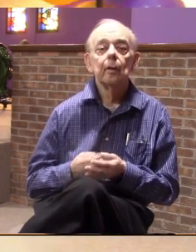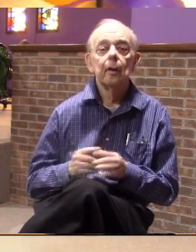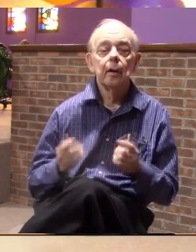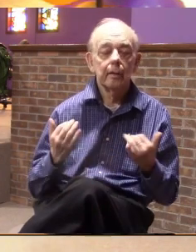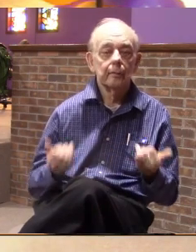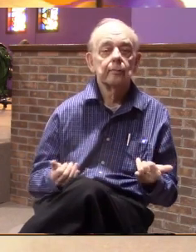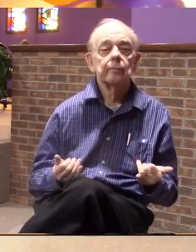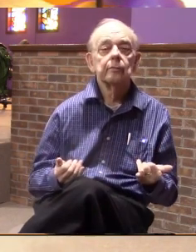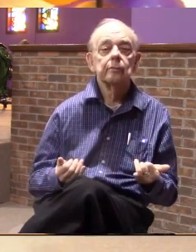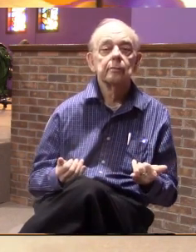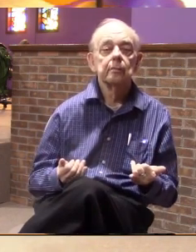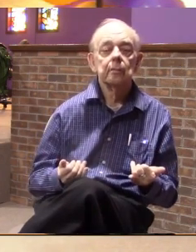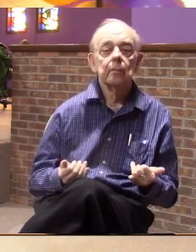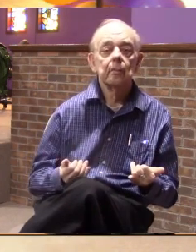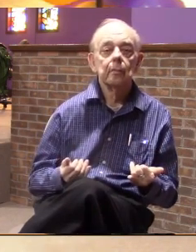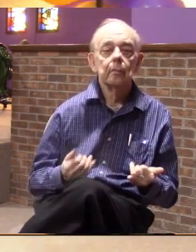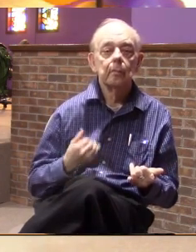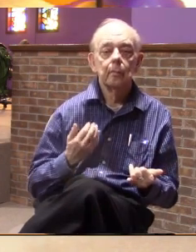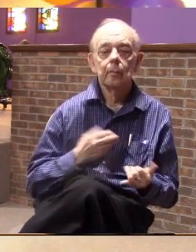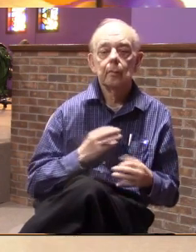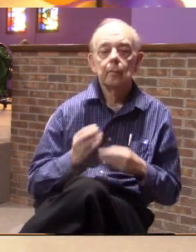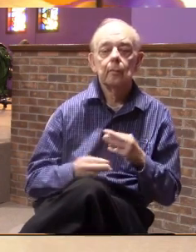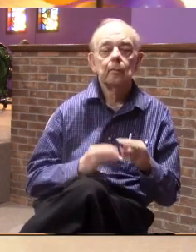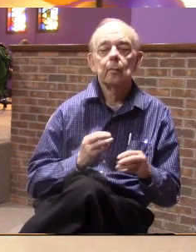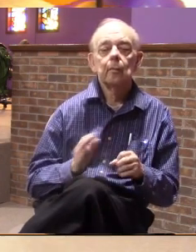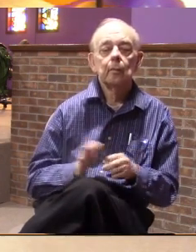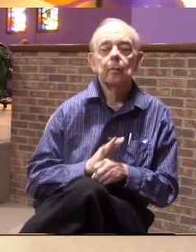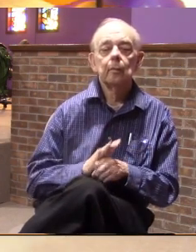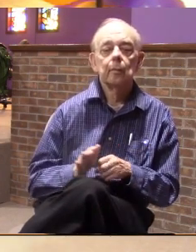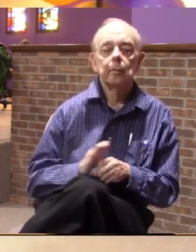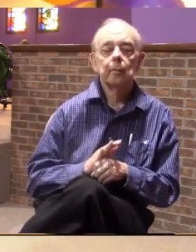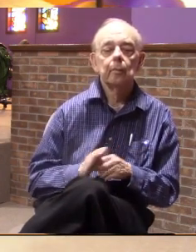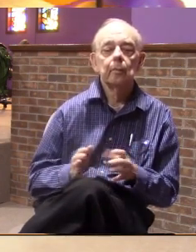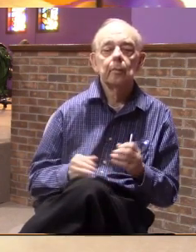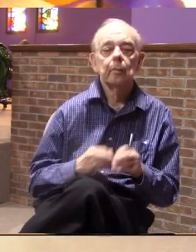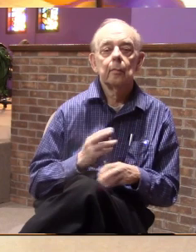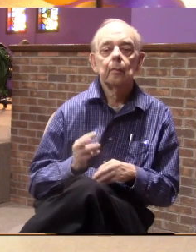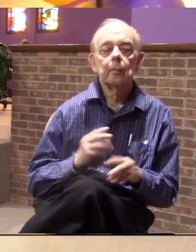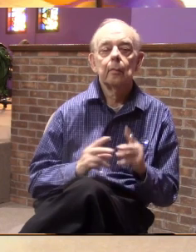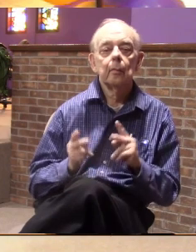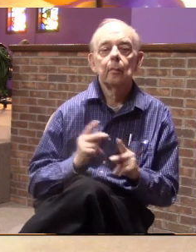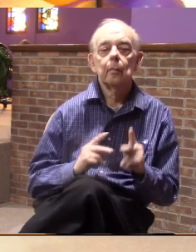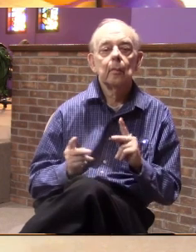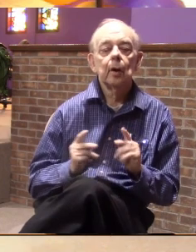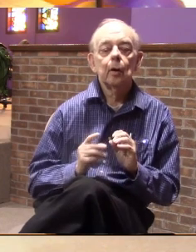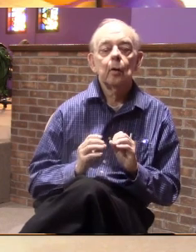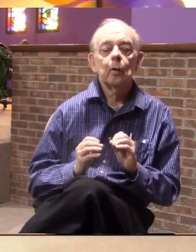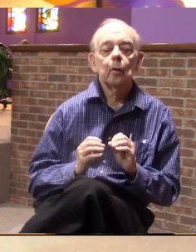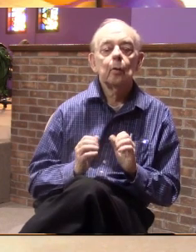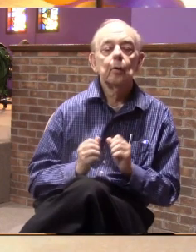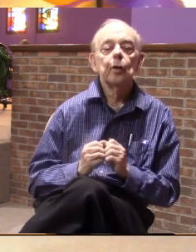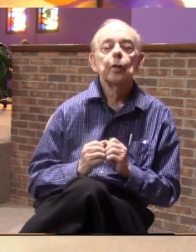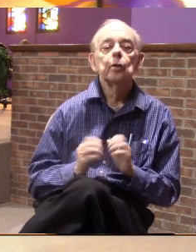But today, our world is filled, ladies and gentlemen, with people with no hope.